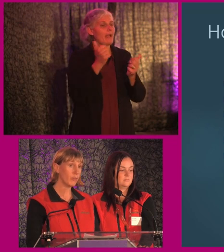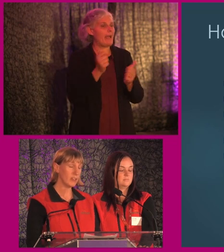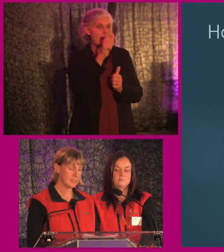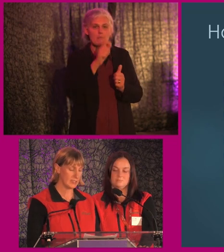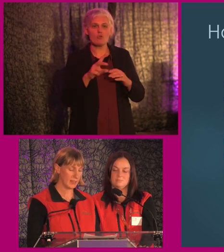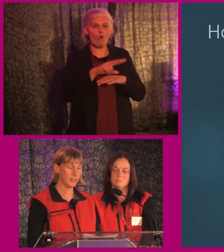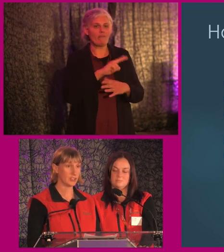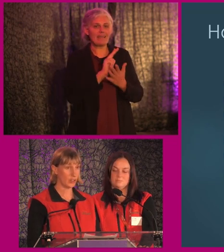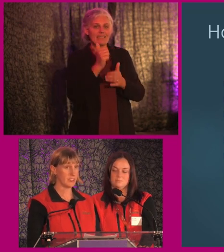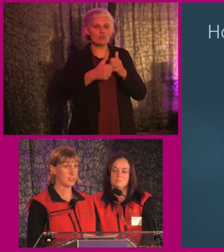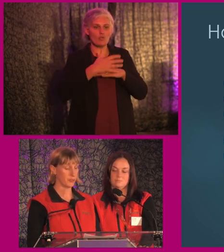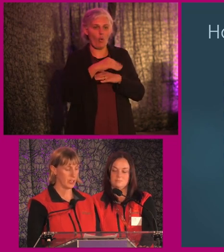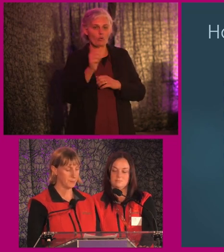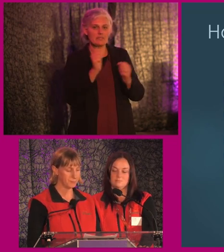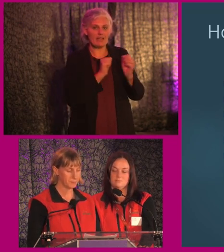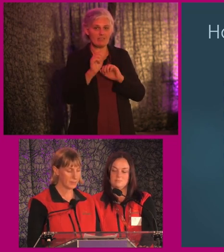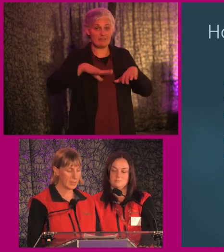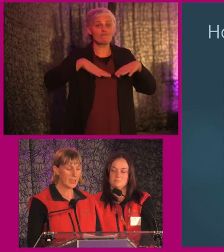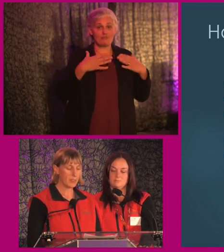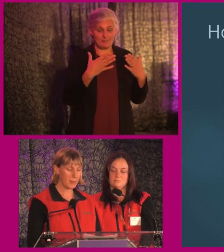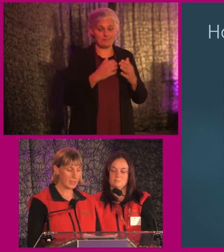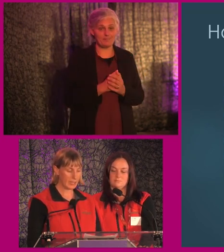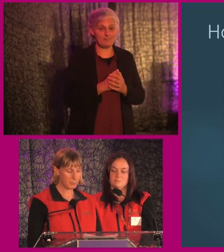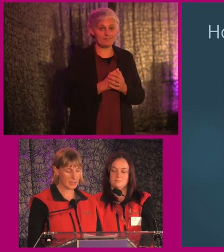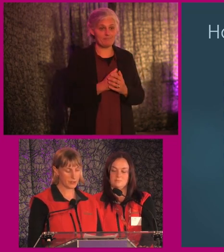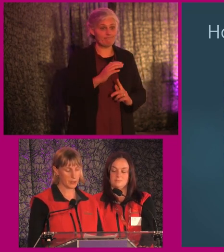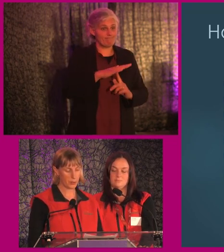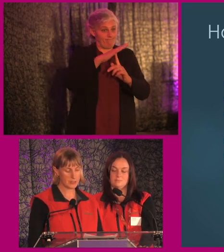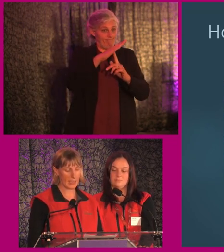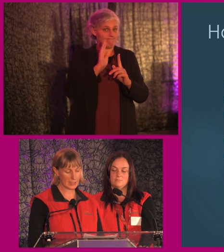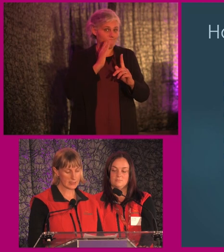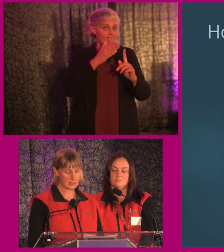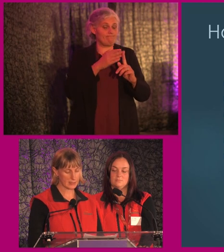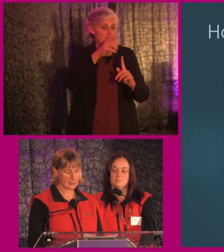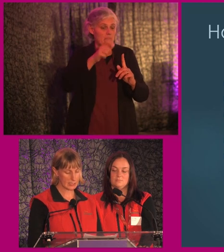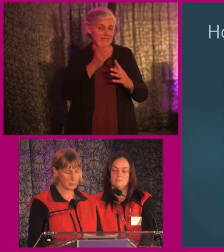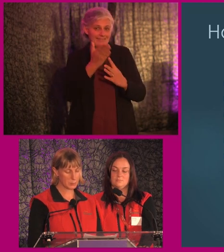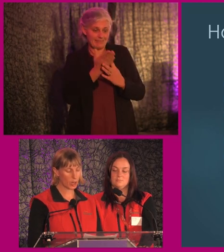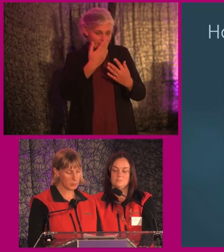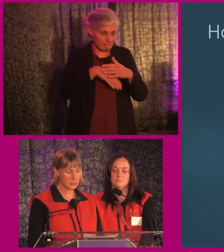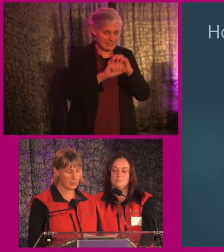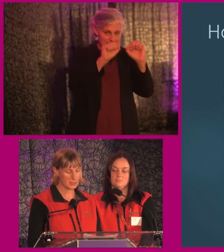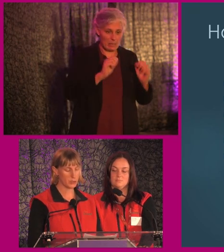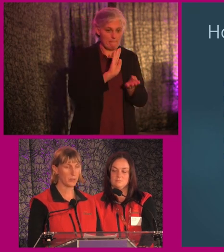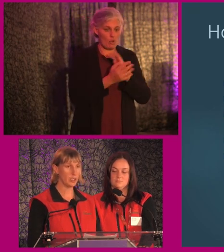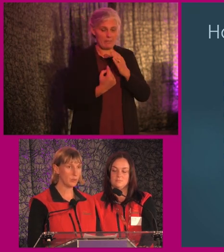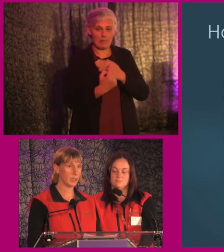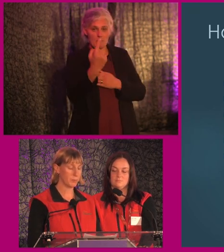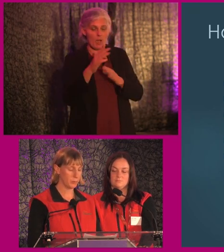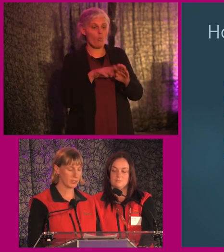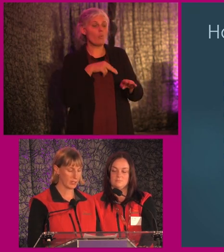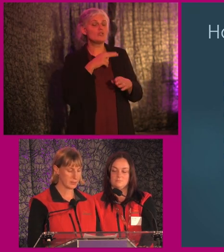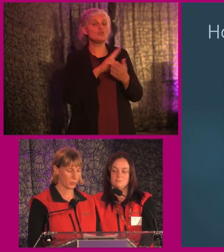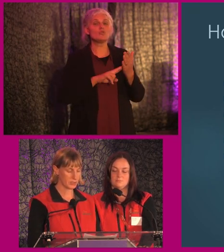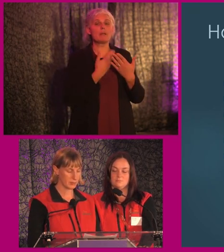over 18 and the service is free. The main aim is for the person accessing the scheme to become independent with using